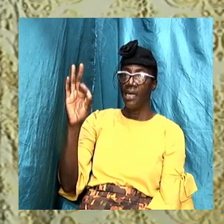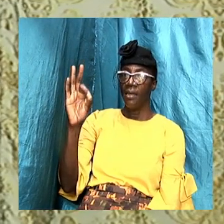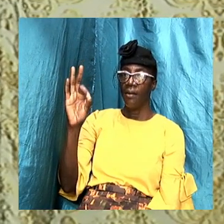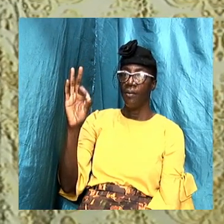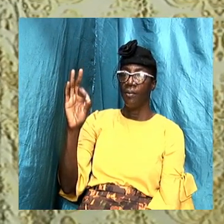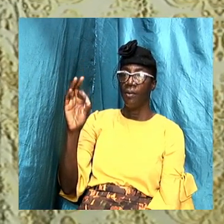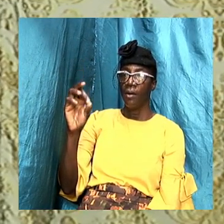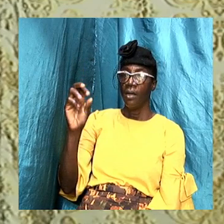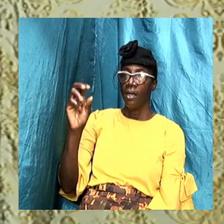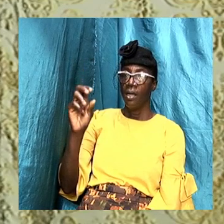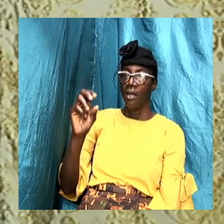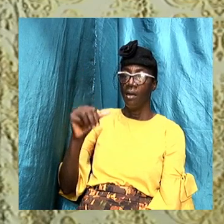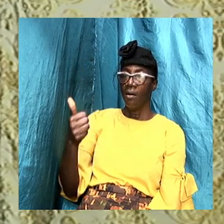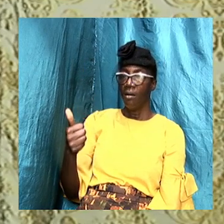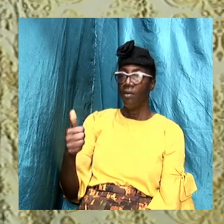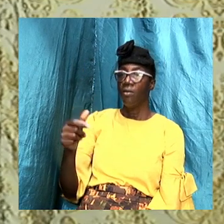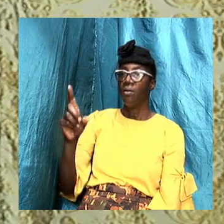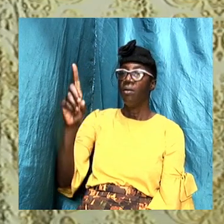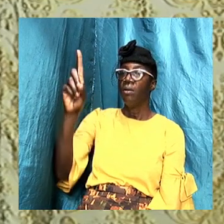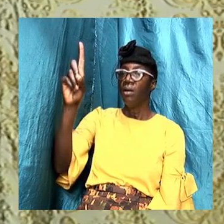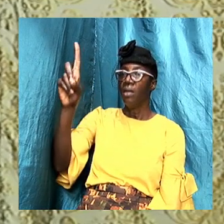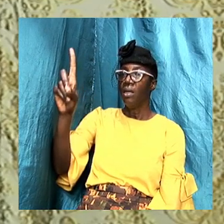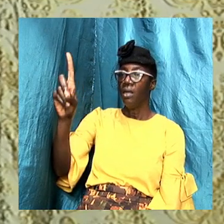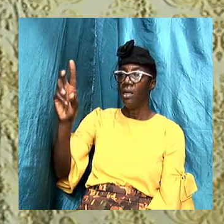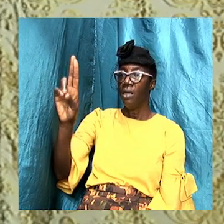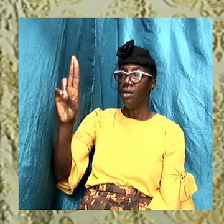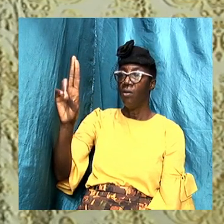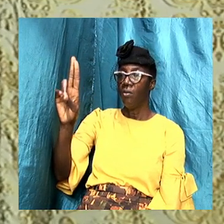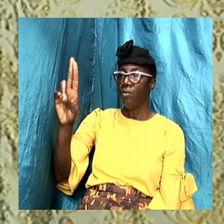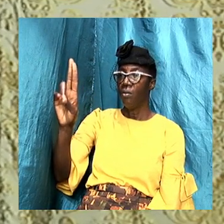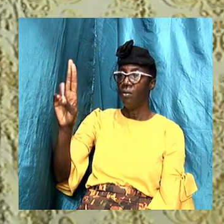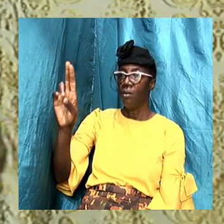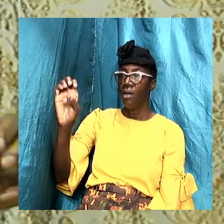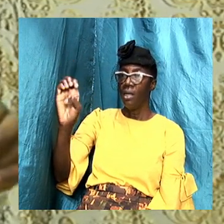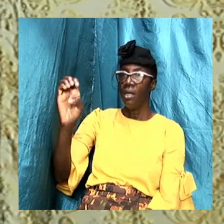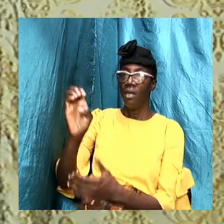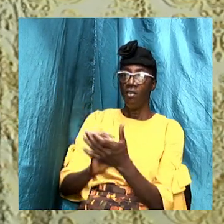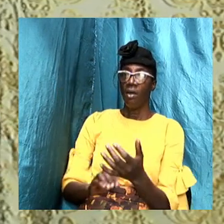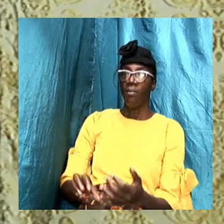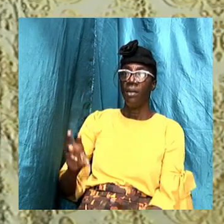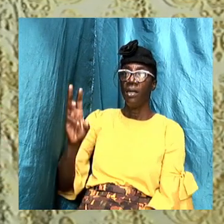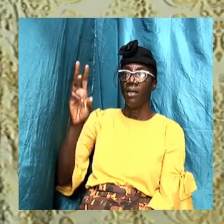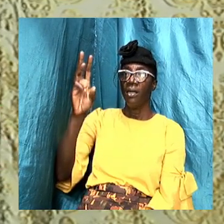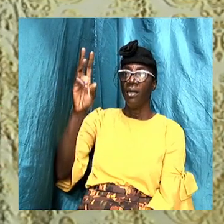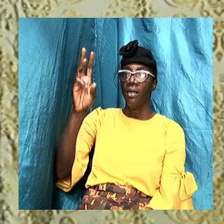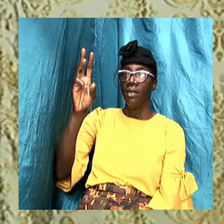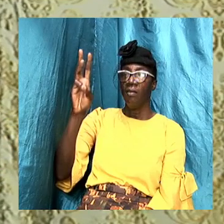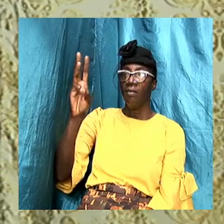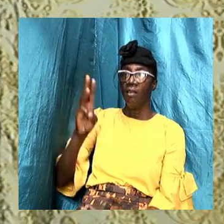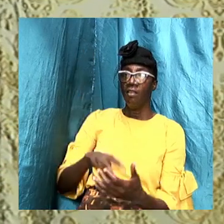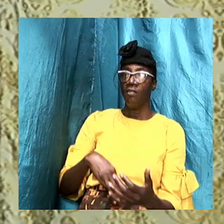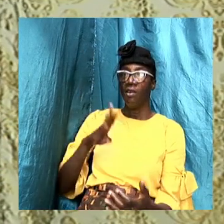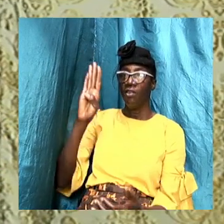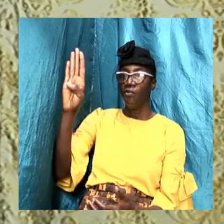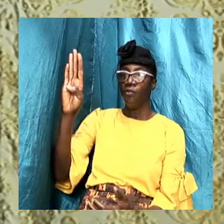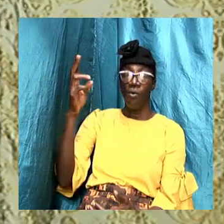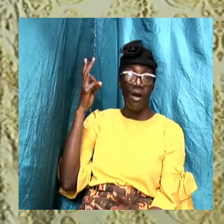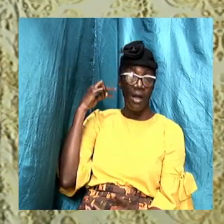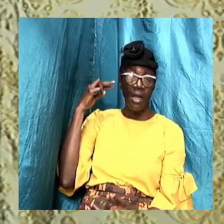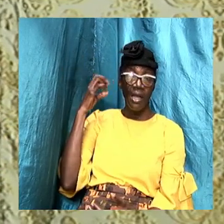Deuteronomy 6 verse 4 tells us hear O Israel the Lord our God